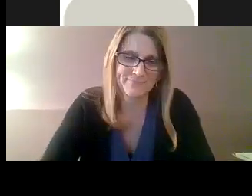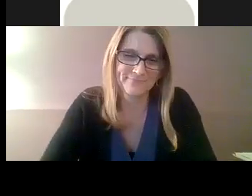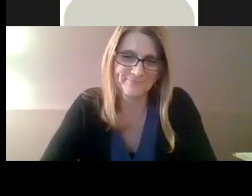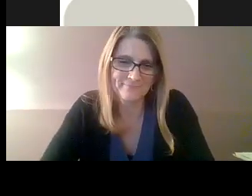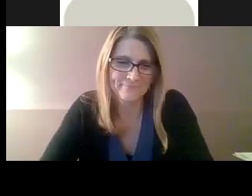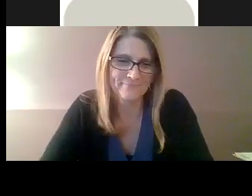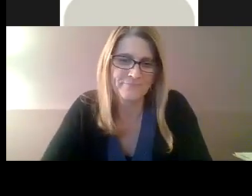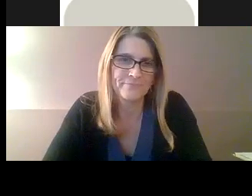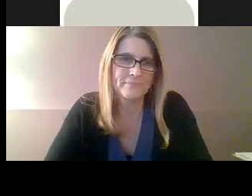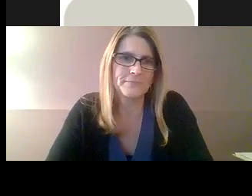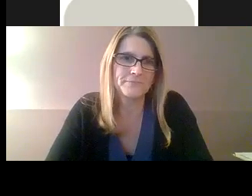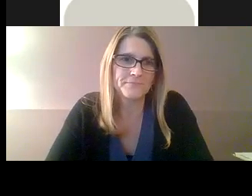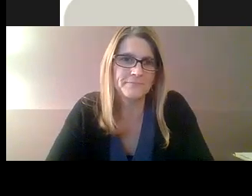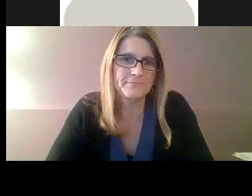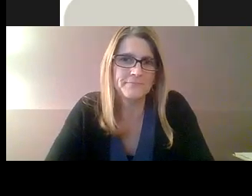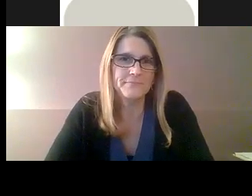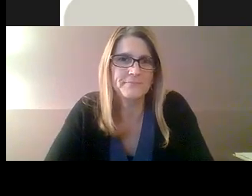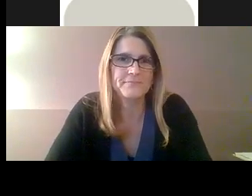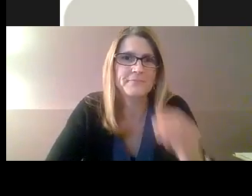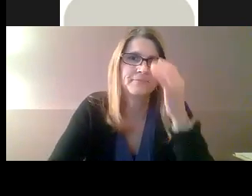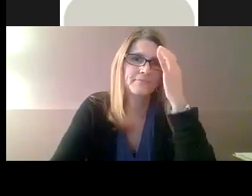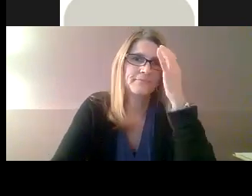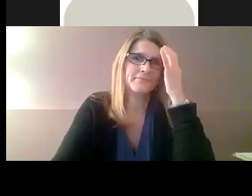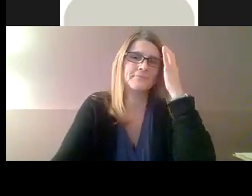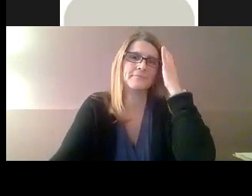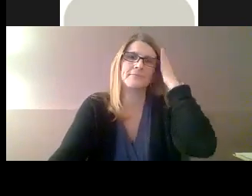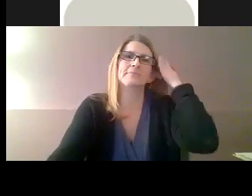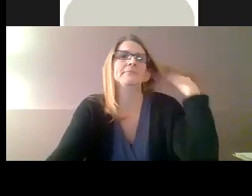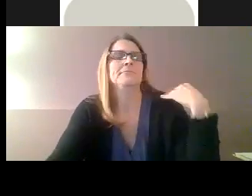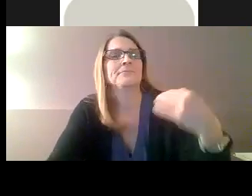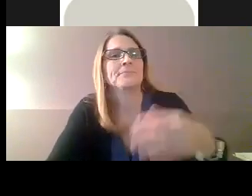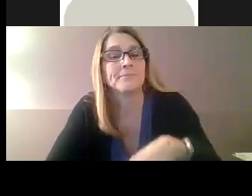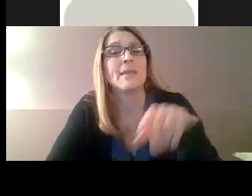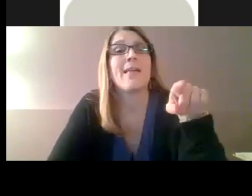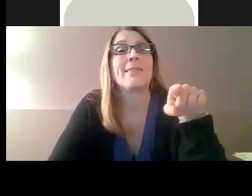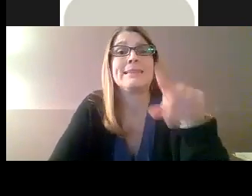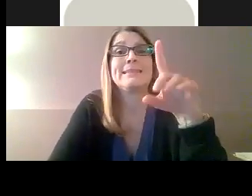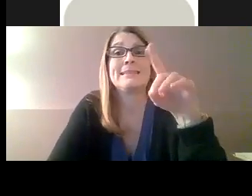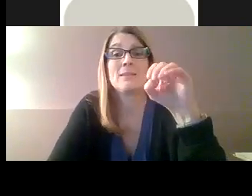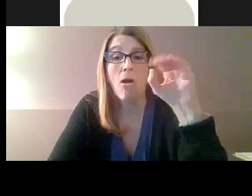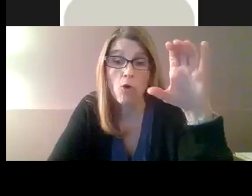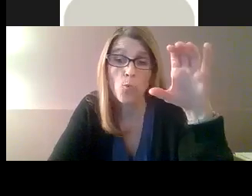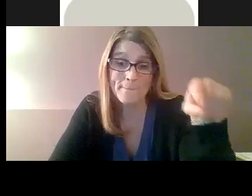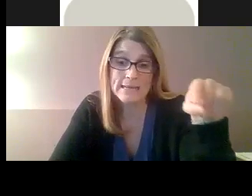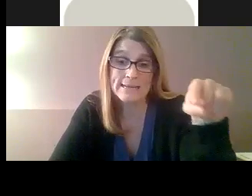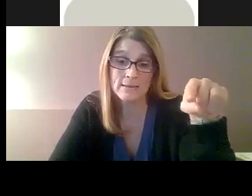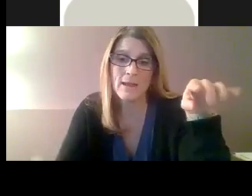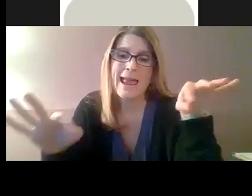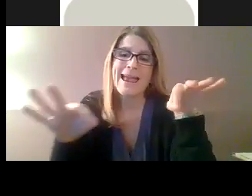can be used for that appointment. Next slide please. Next slide please.